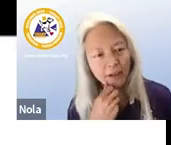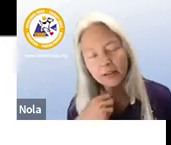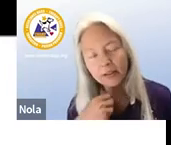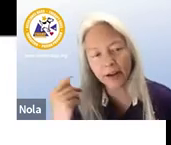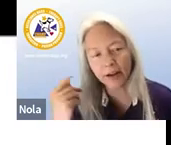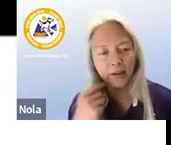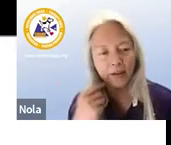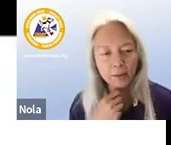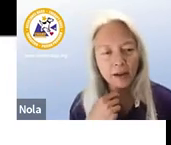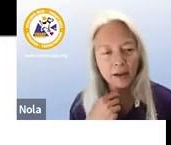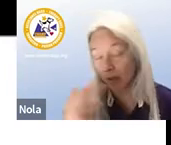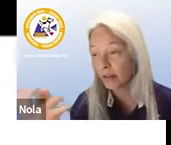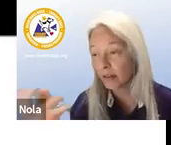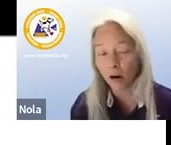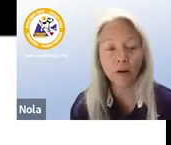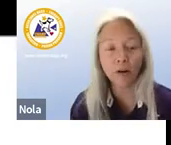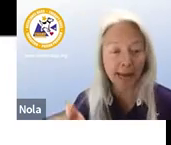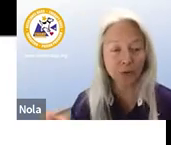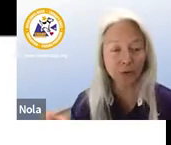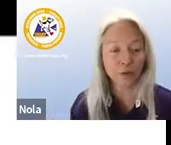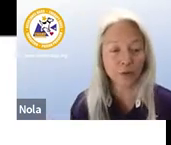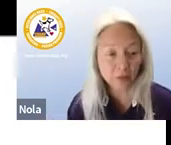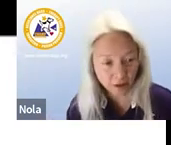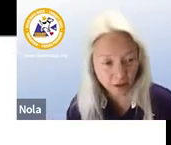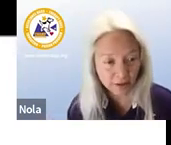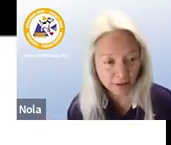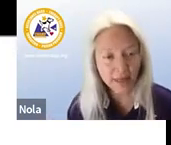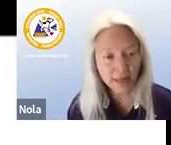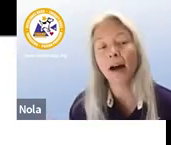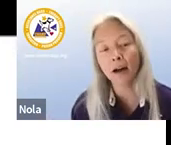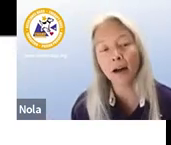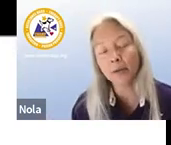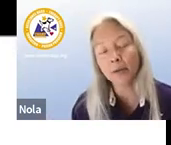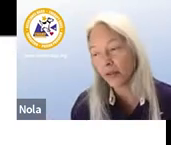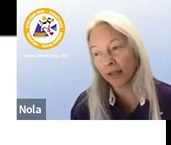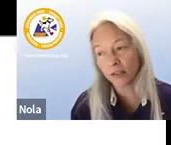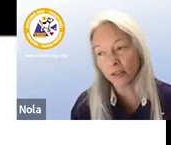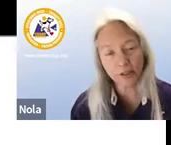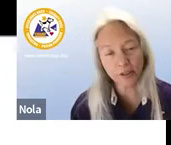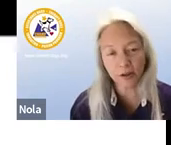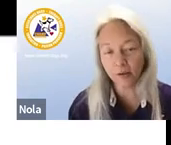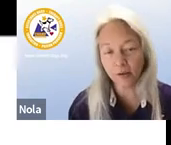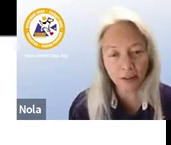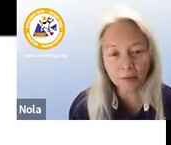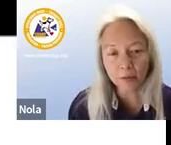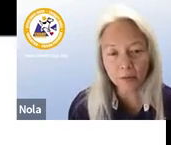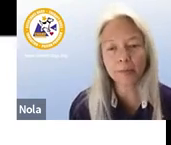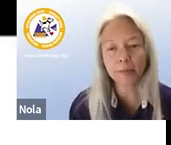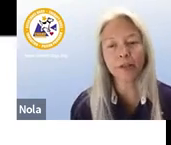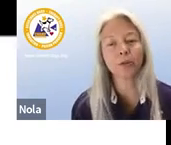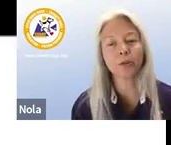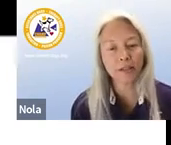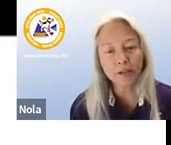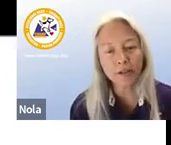dog about you can get those right off amazon some of them are on actual real service dogs um because service dogs don't have to come from